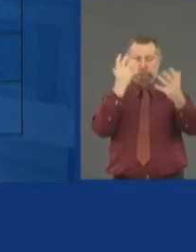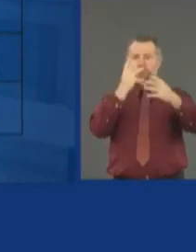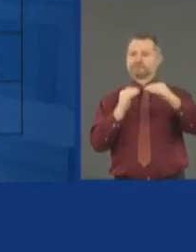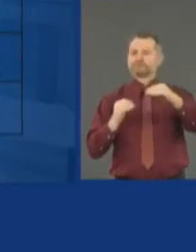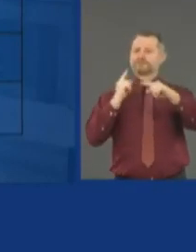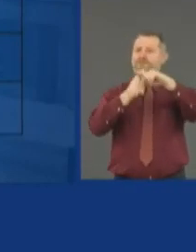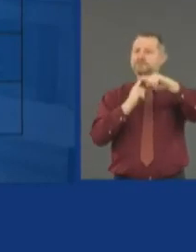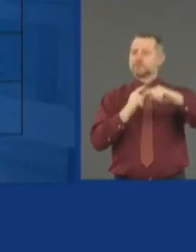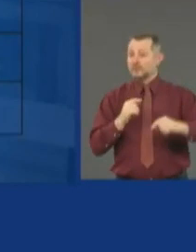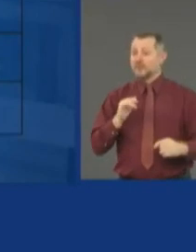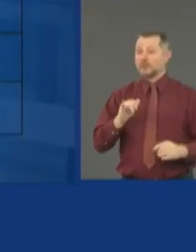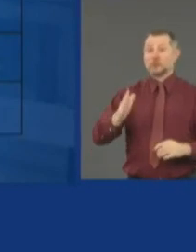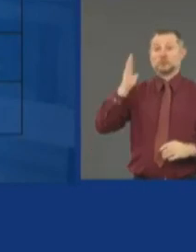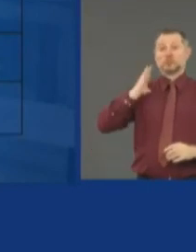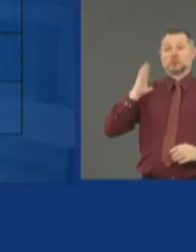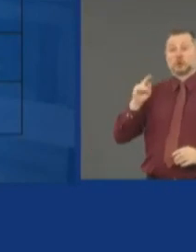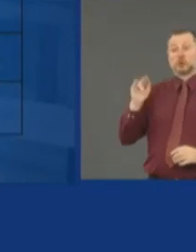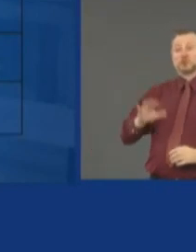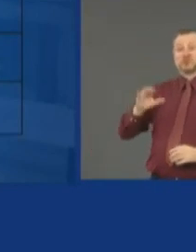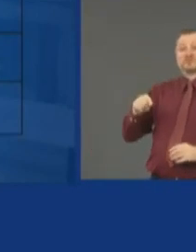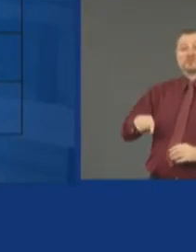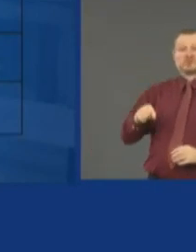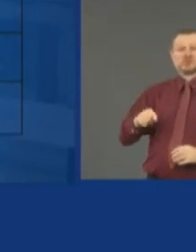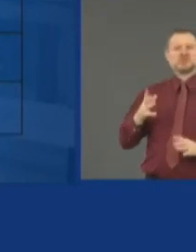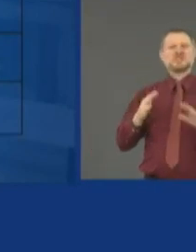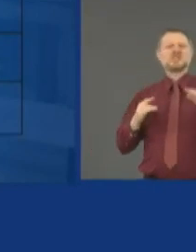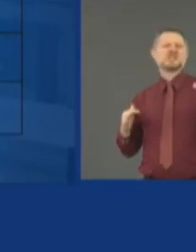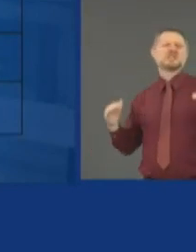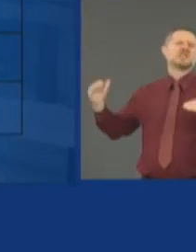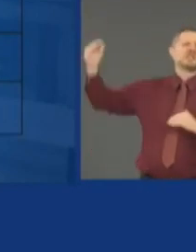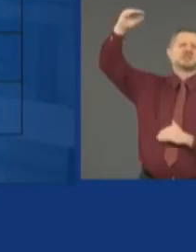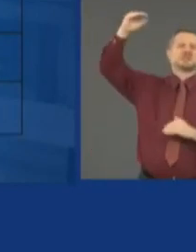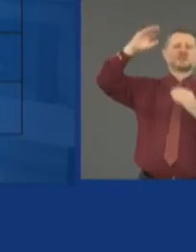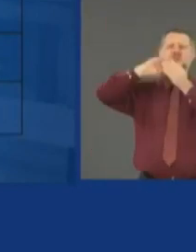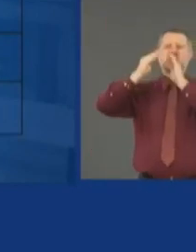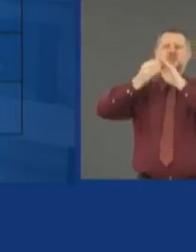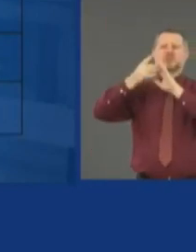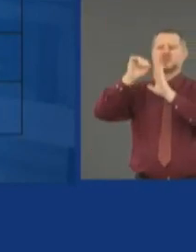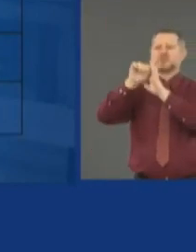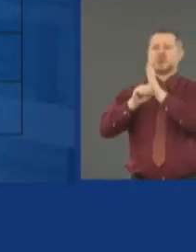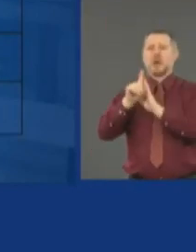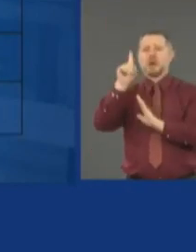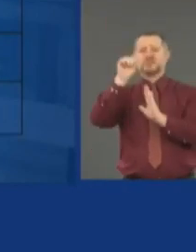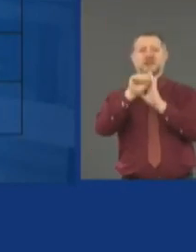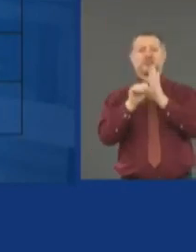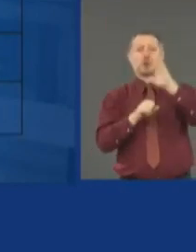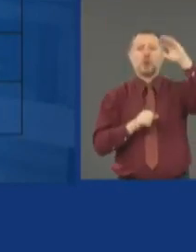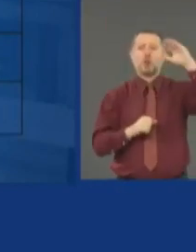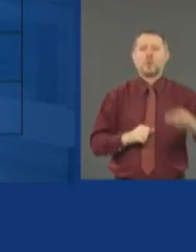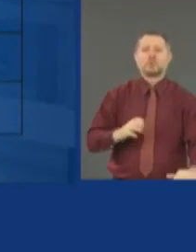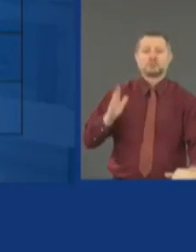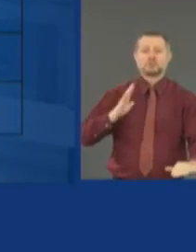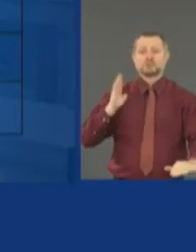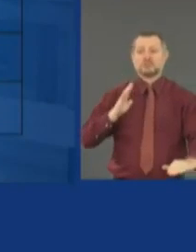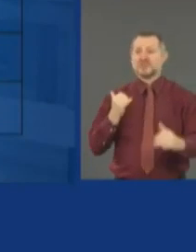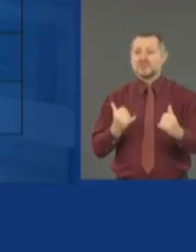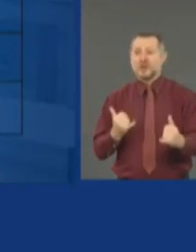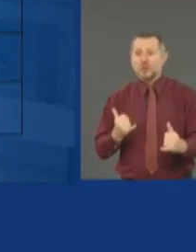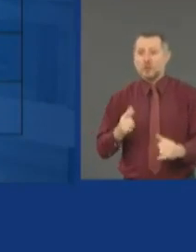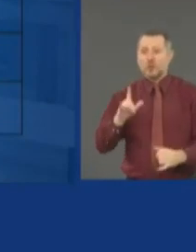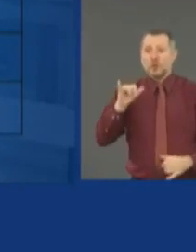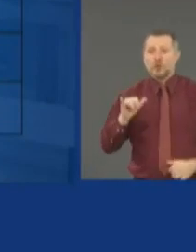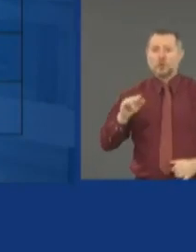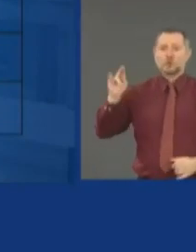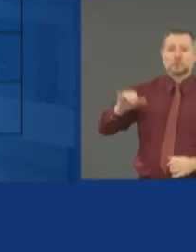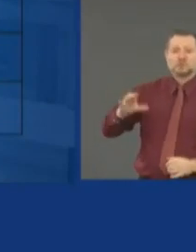than upstate New York. Uh, and now you see Long Island, New York City, Western